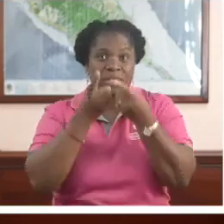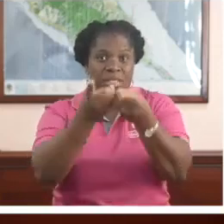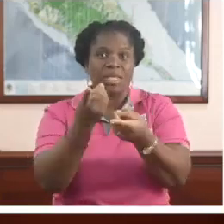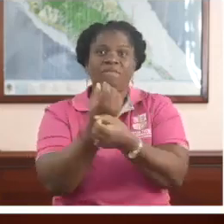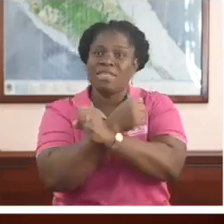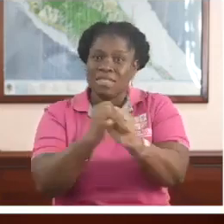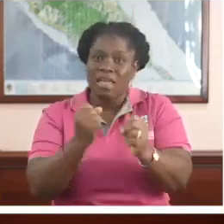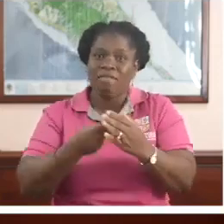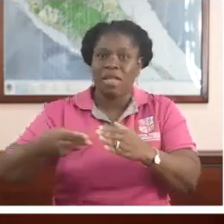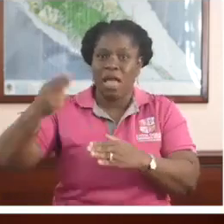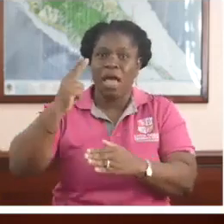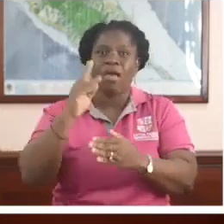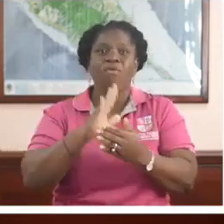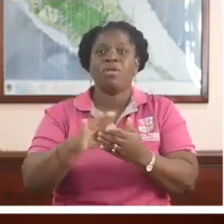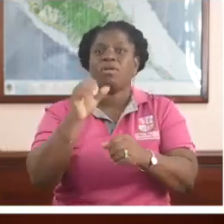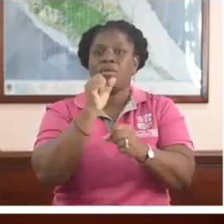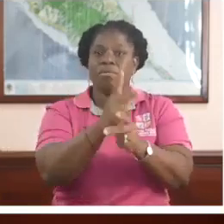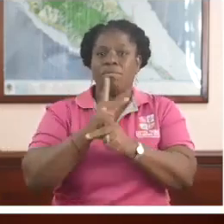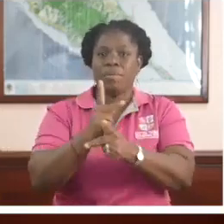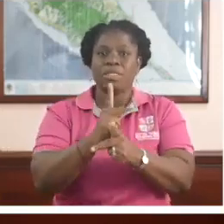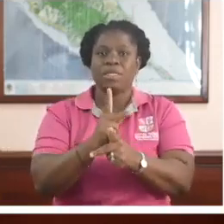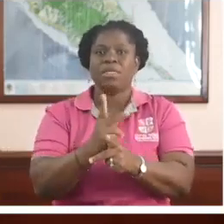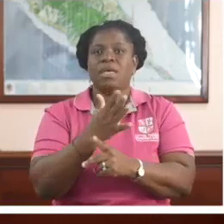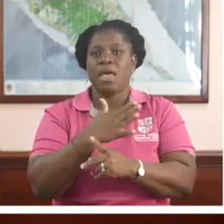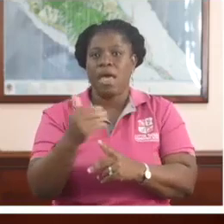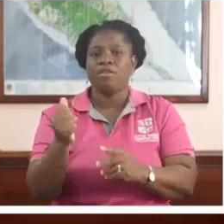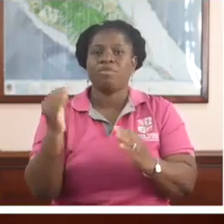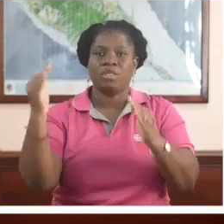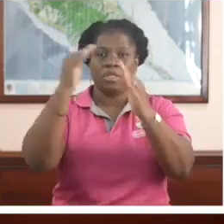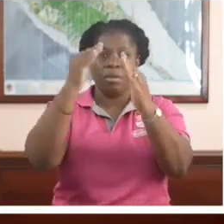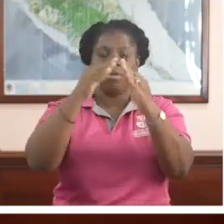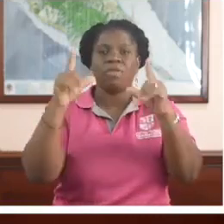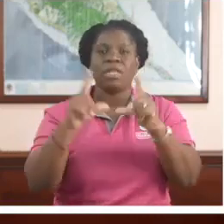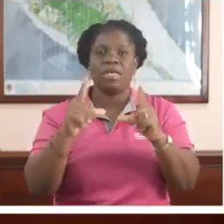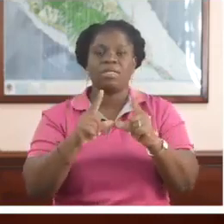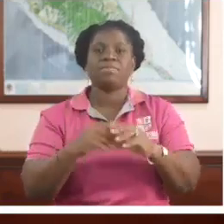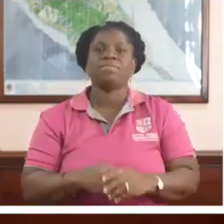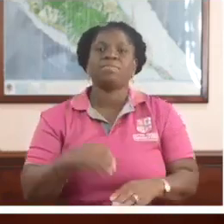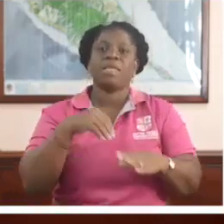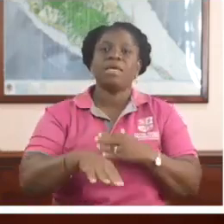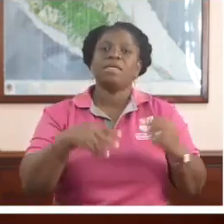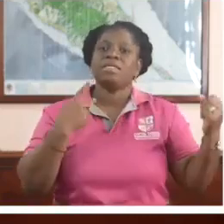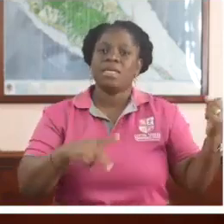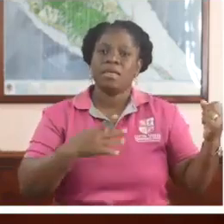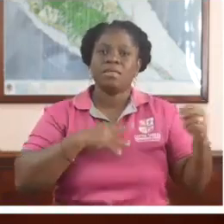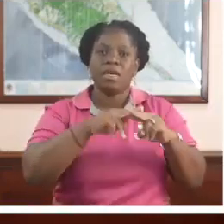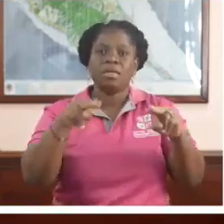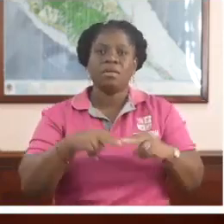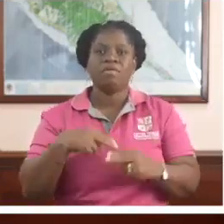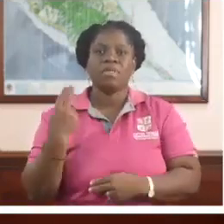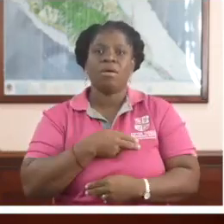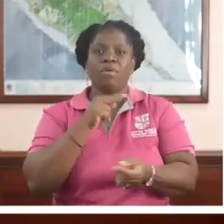In St. Kitts and Nibis, our nurses and midwives have a critical role to play in shaping the future of the health care